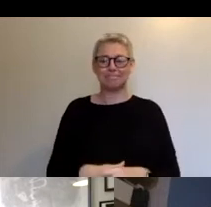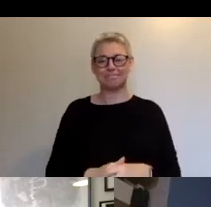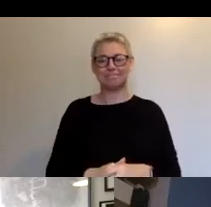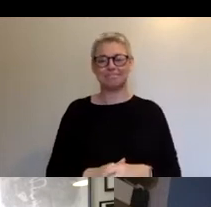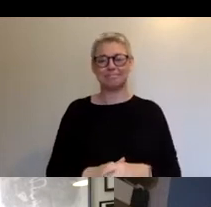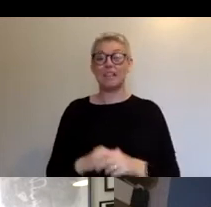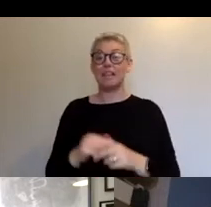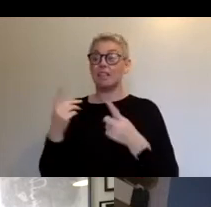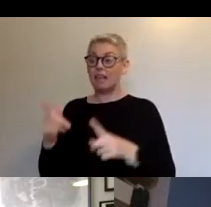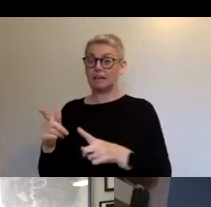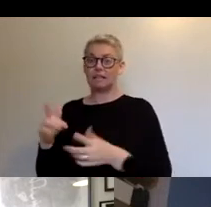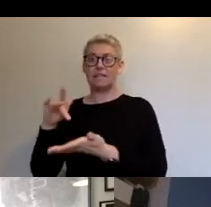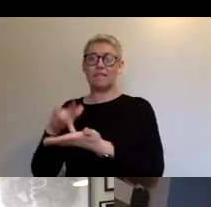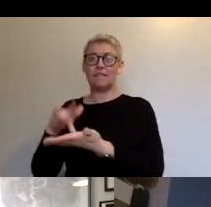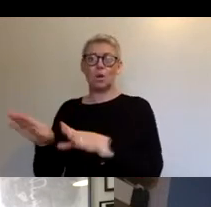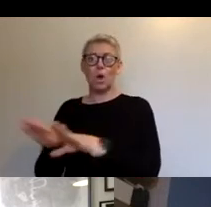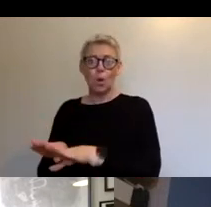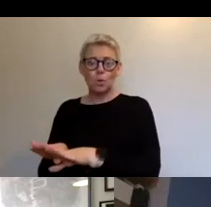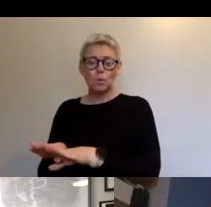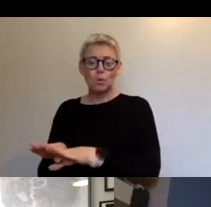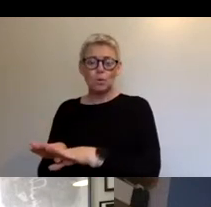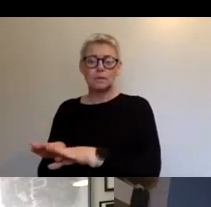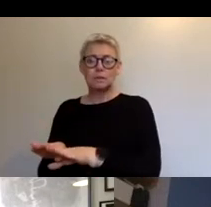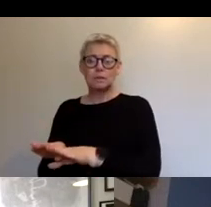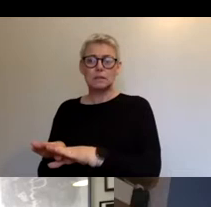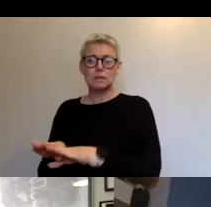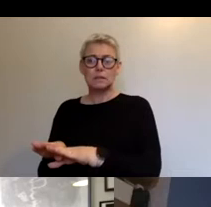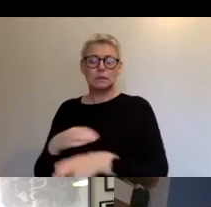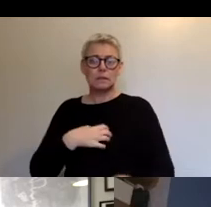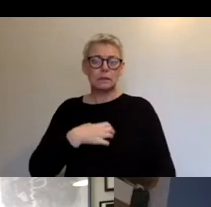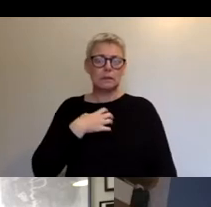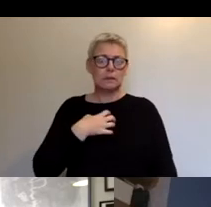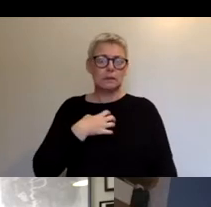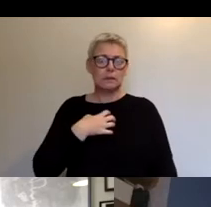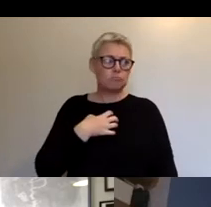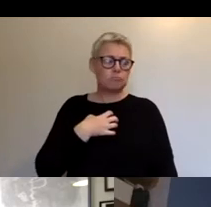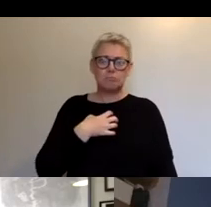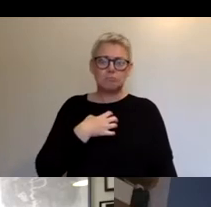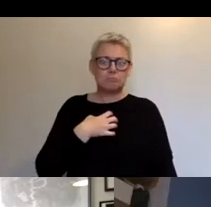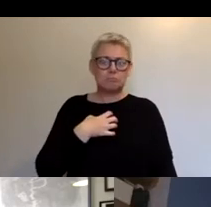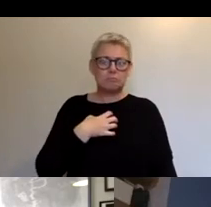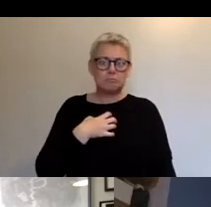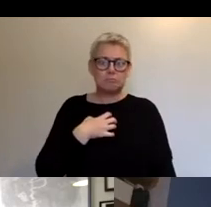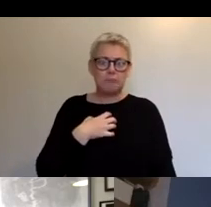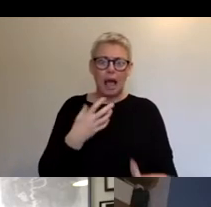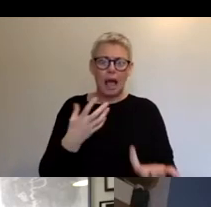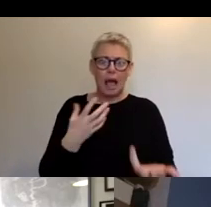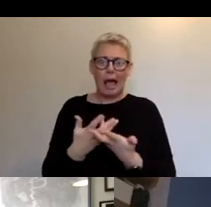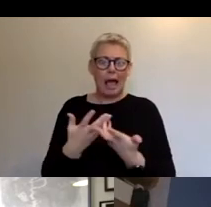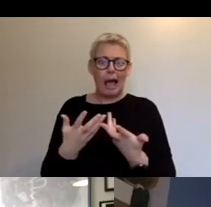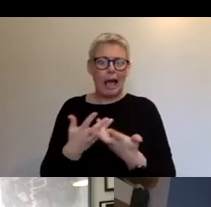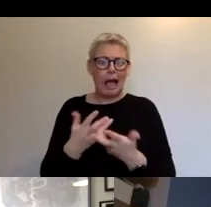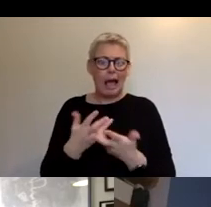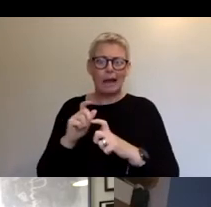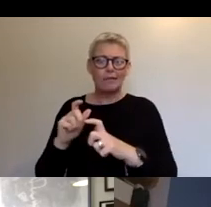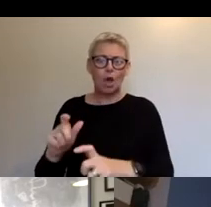to close, we had this big moment of going, OK, well, how do we maintain the thing that is the